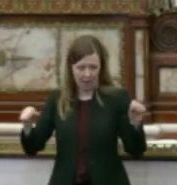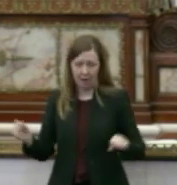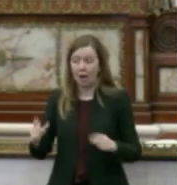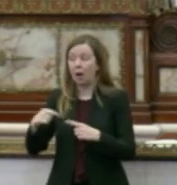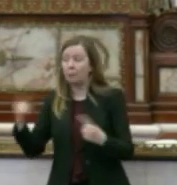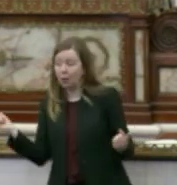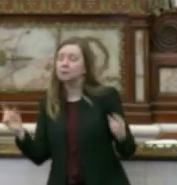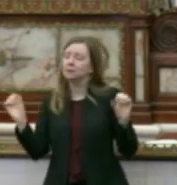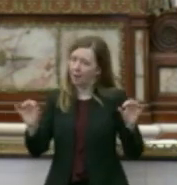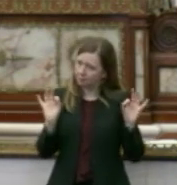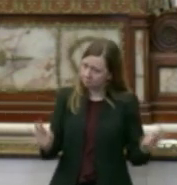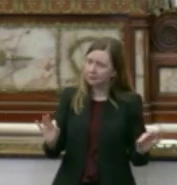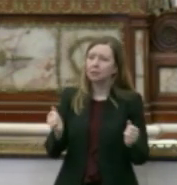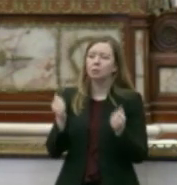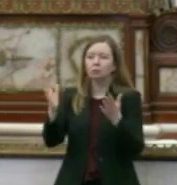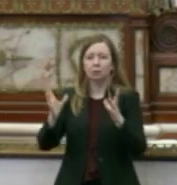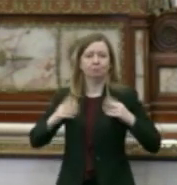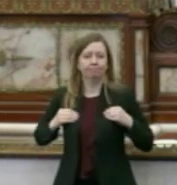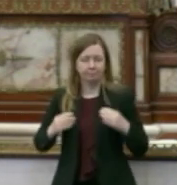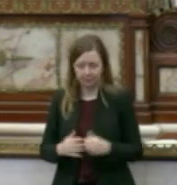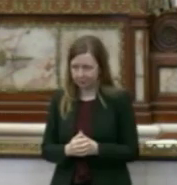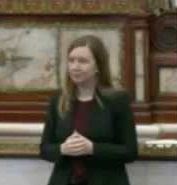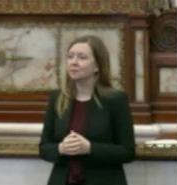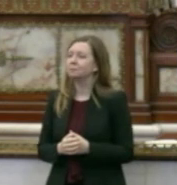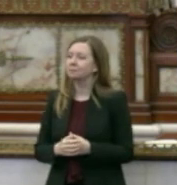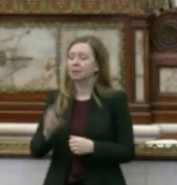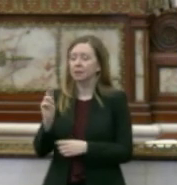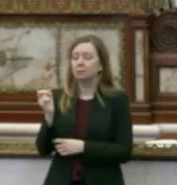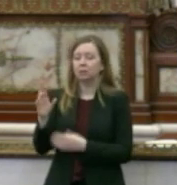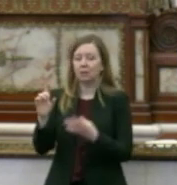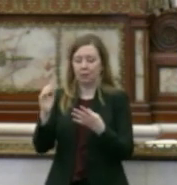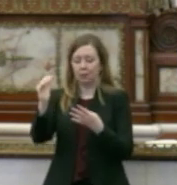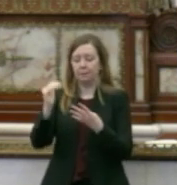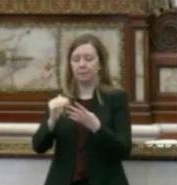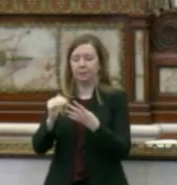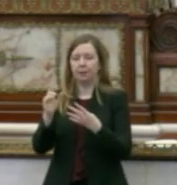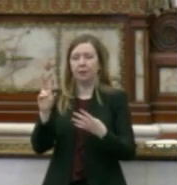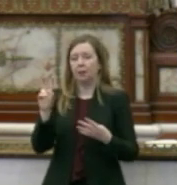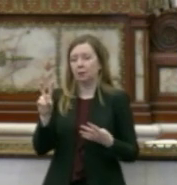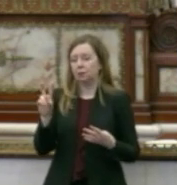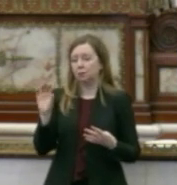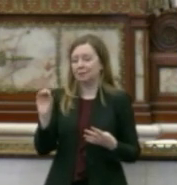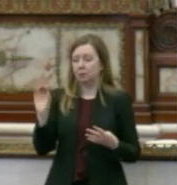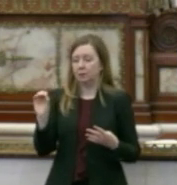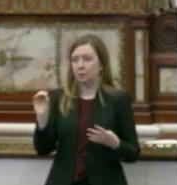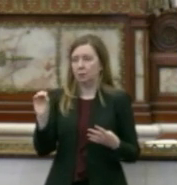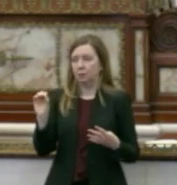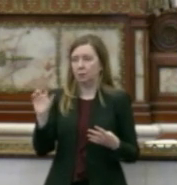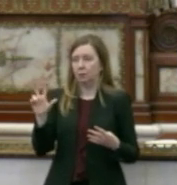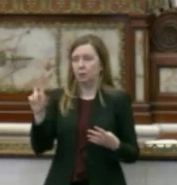Those opposed, the ayes have it. And the resolution is adopted. Mr. Decker, please read the title of resolution number two zero zero